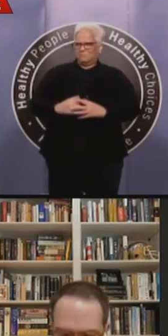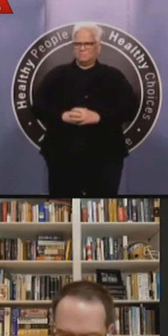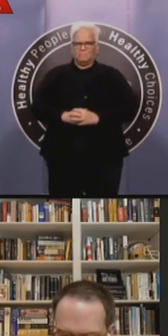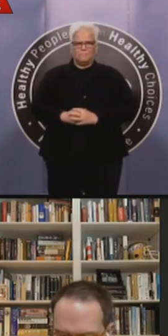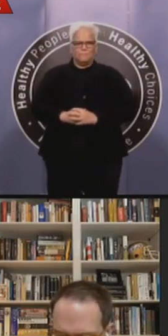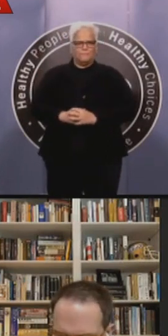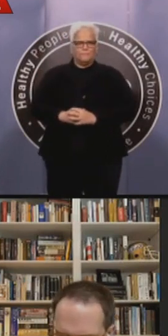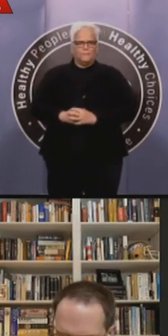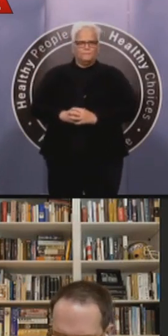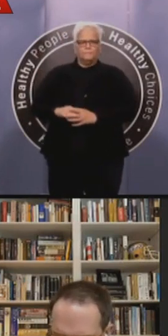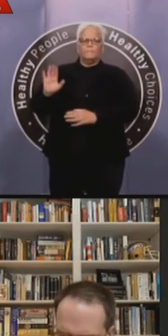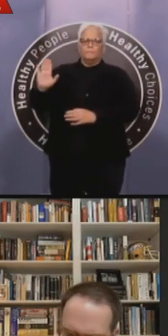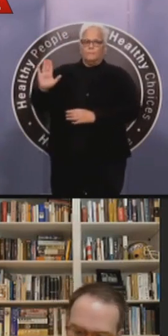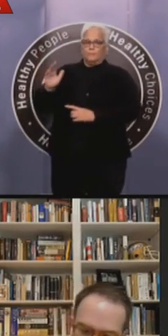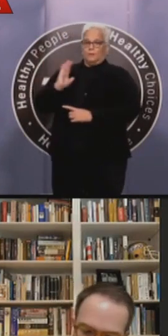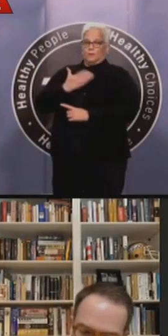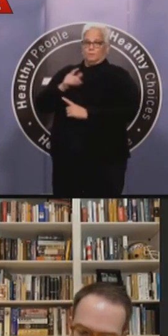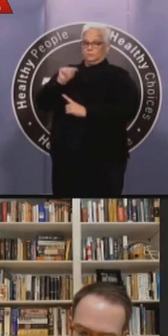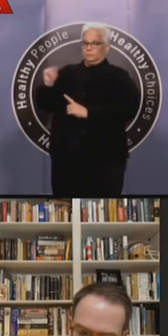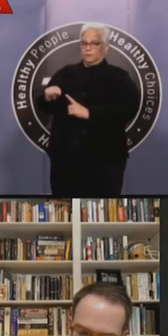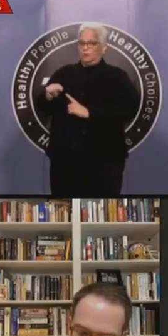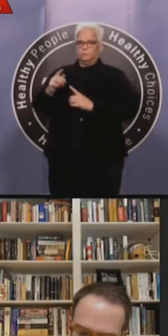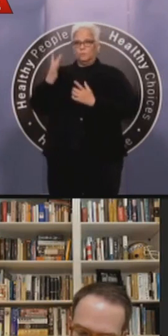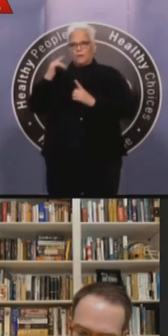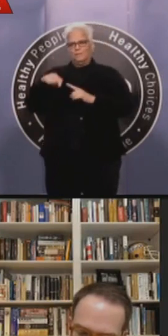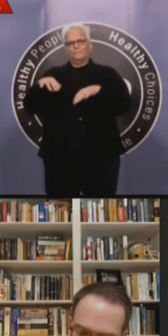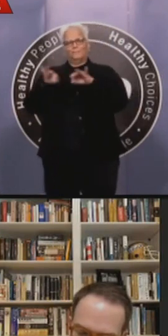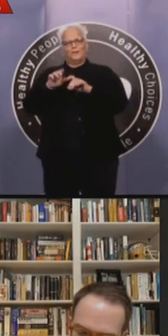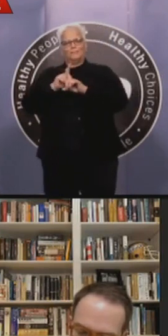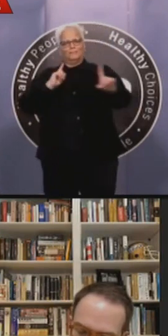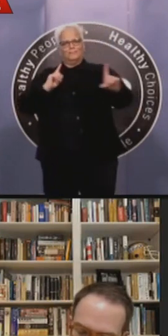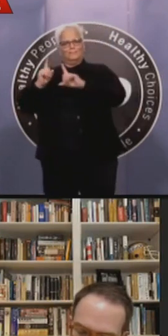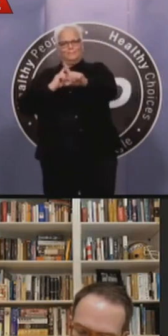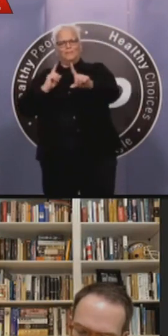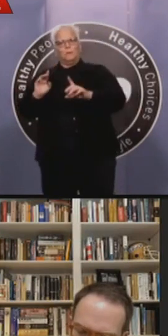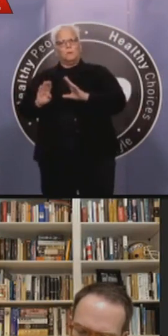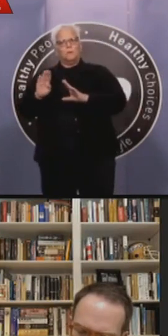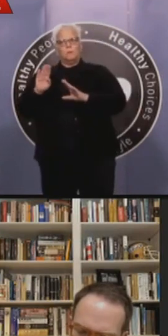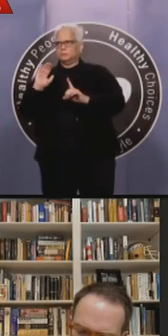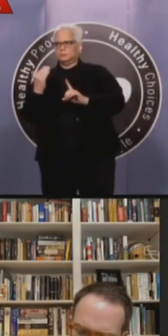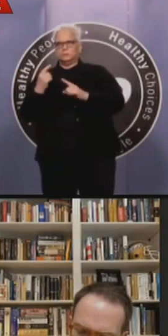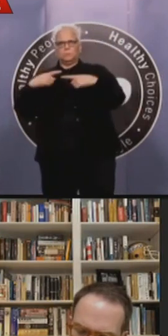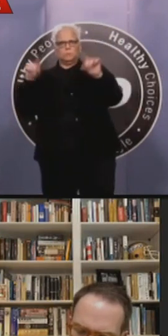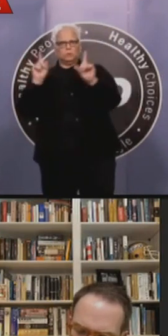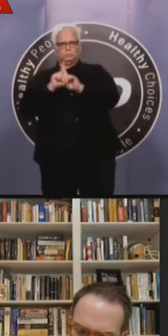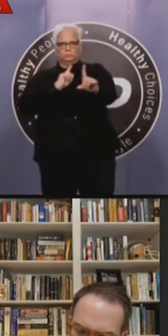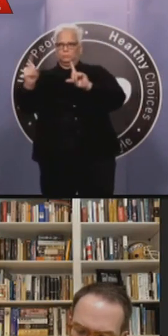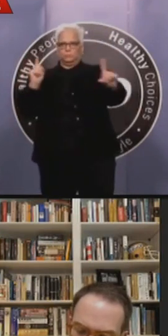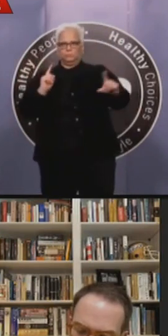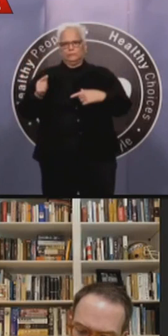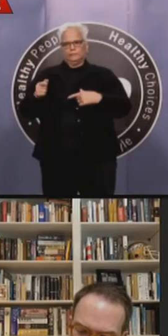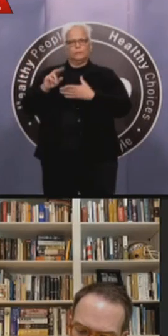the only change we're looking for is the flat near the curve if everyone continues to step up and embrace their responsibility to stay